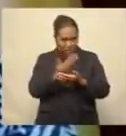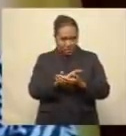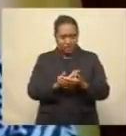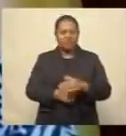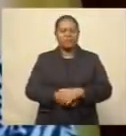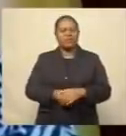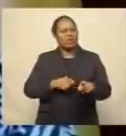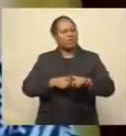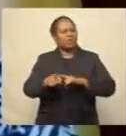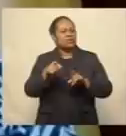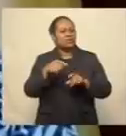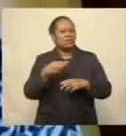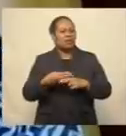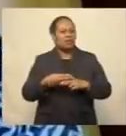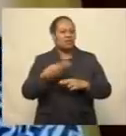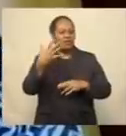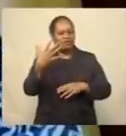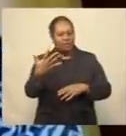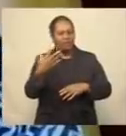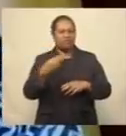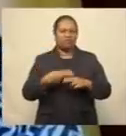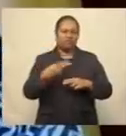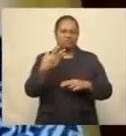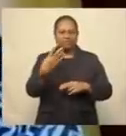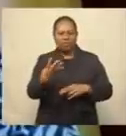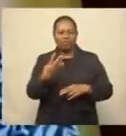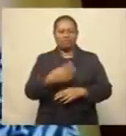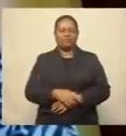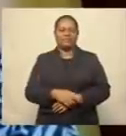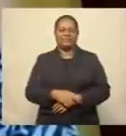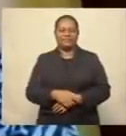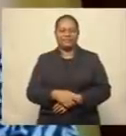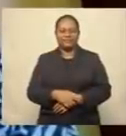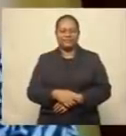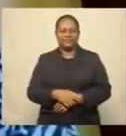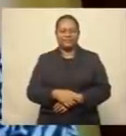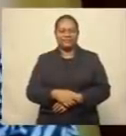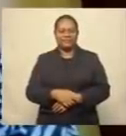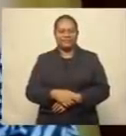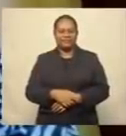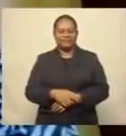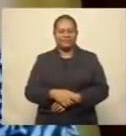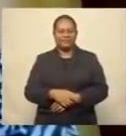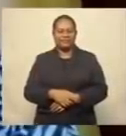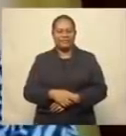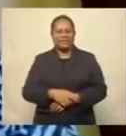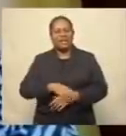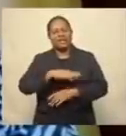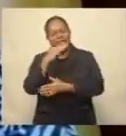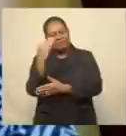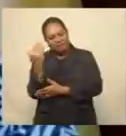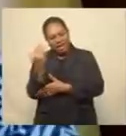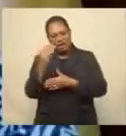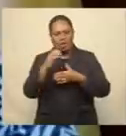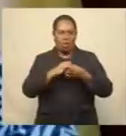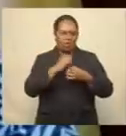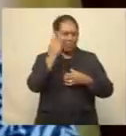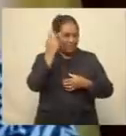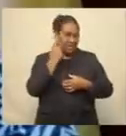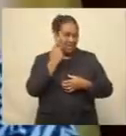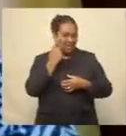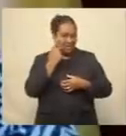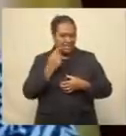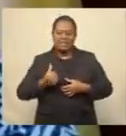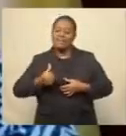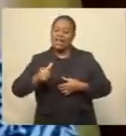in form 4, 5 and 6. So that will be largely dependent on the parents allowing